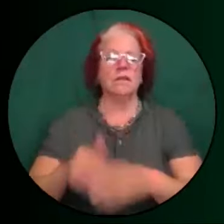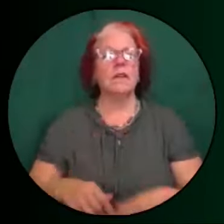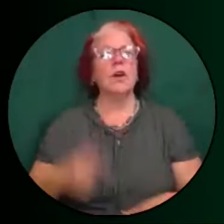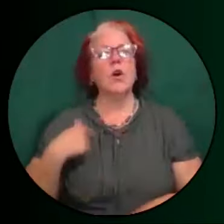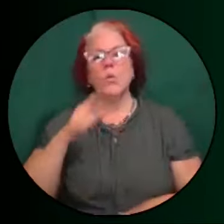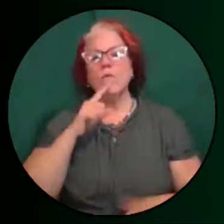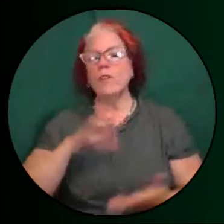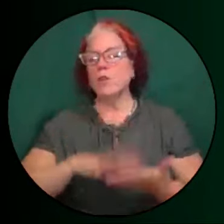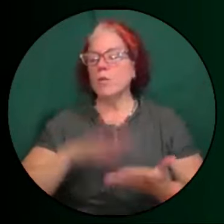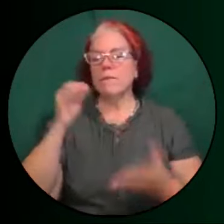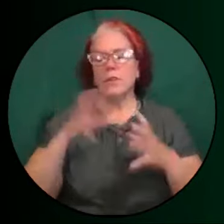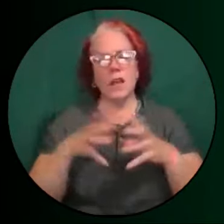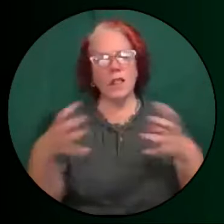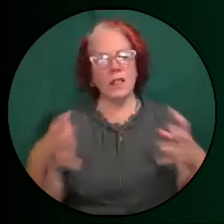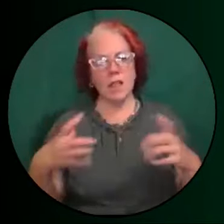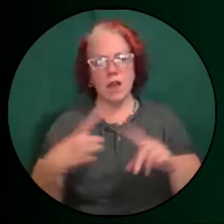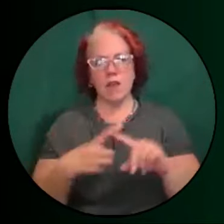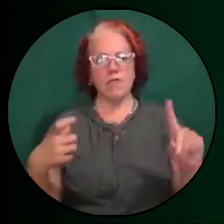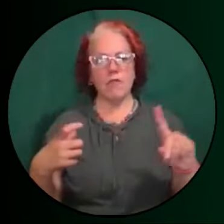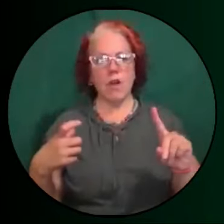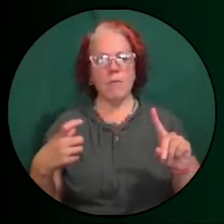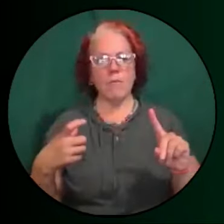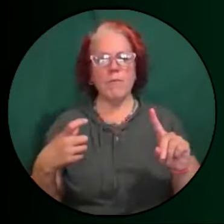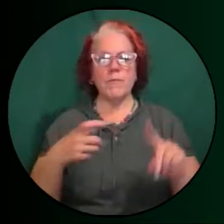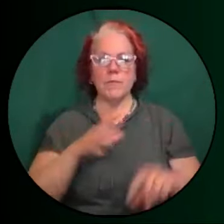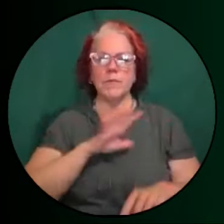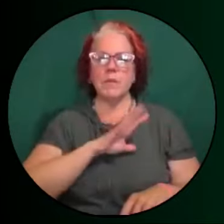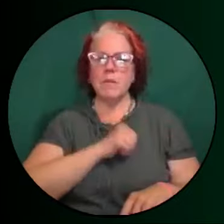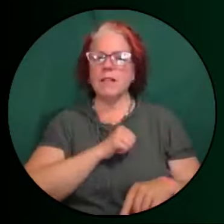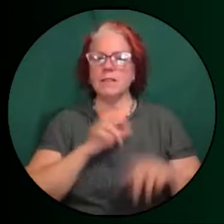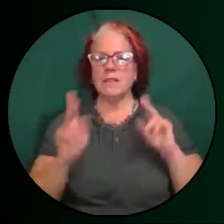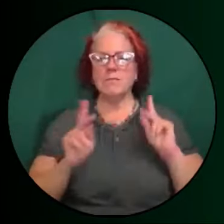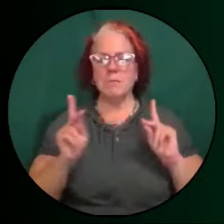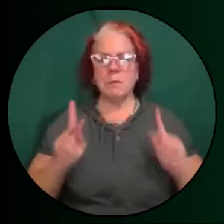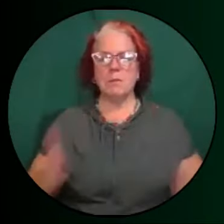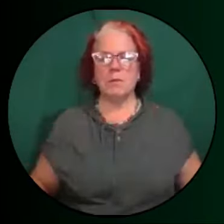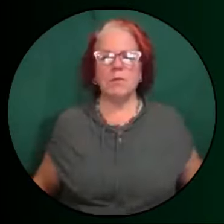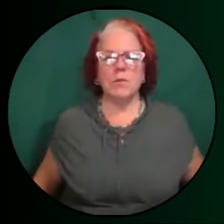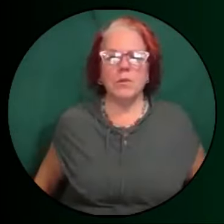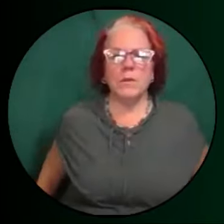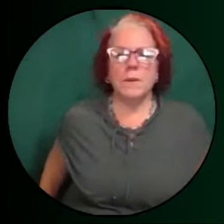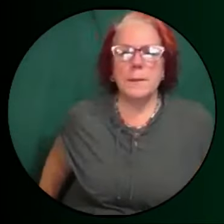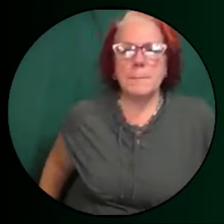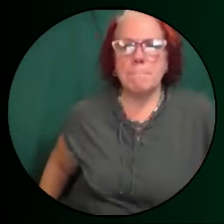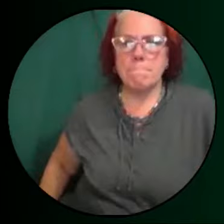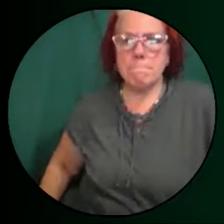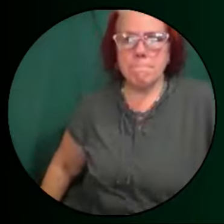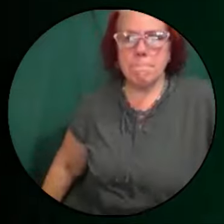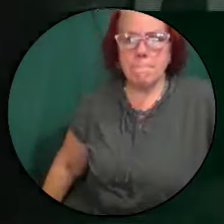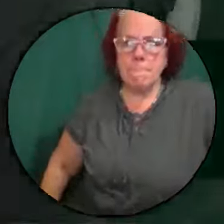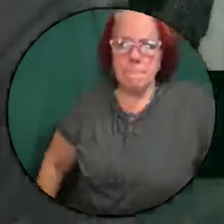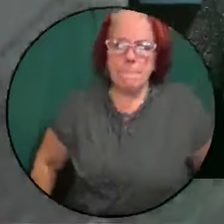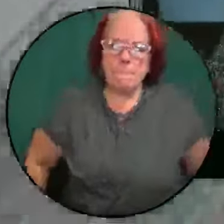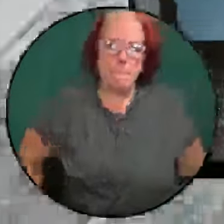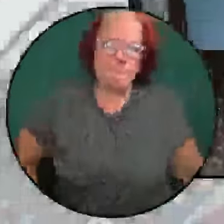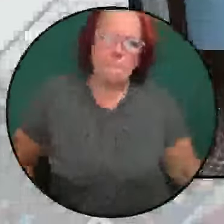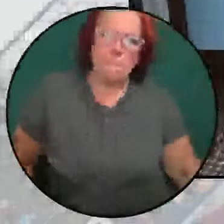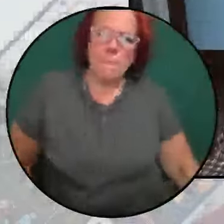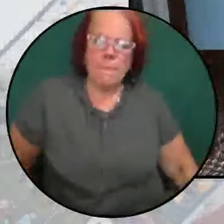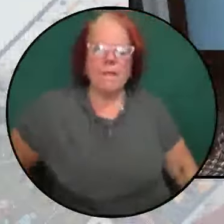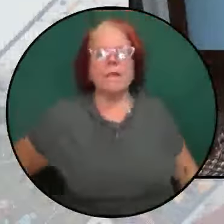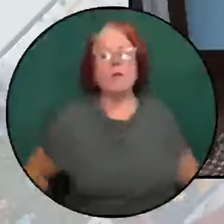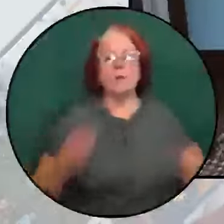from the Palestinian people. We've learned, for example, that we have to think more